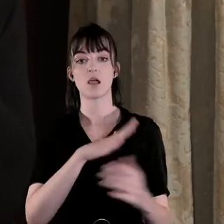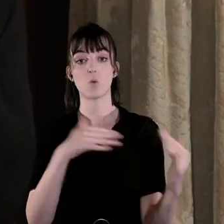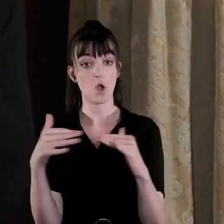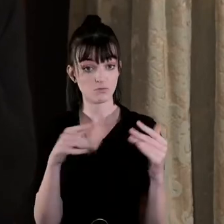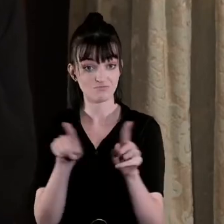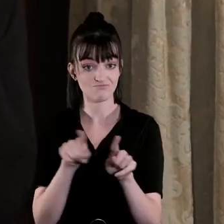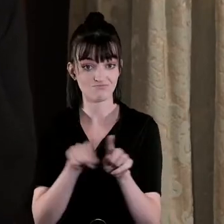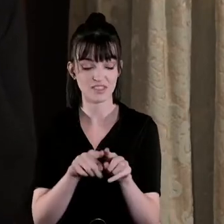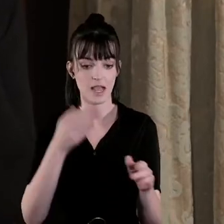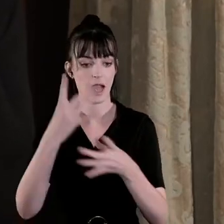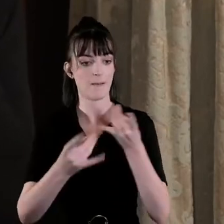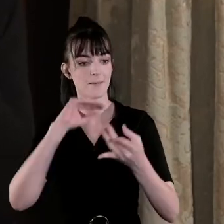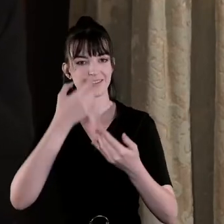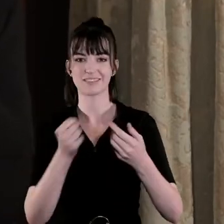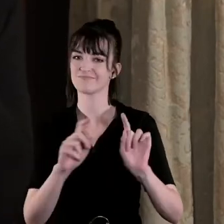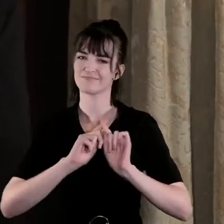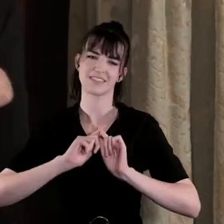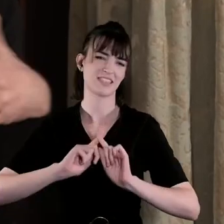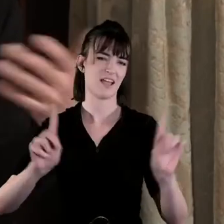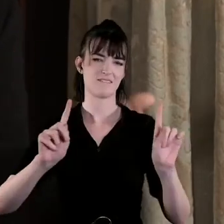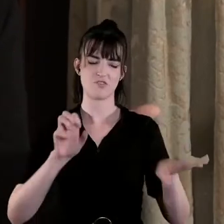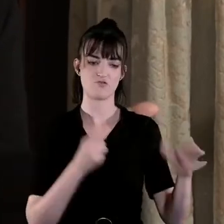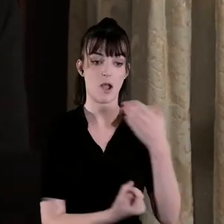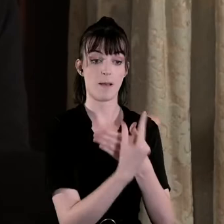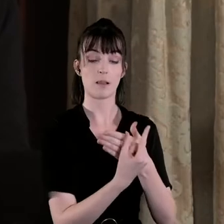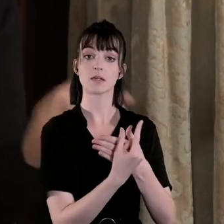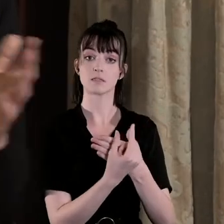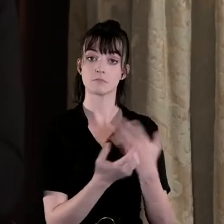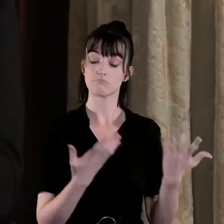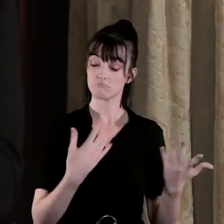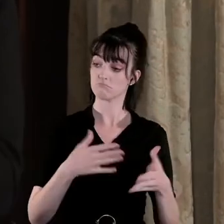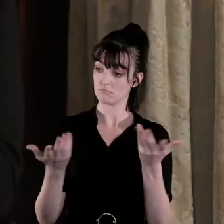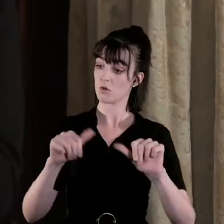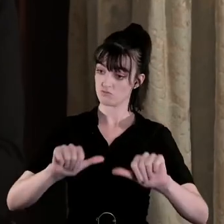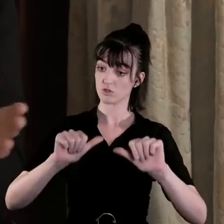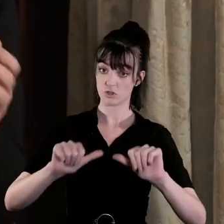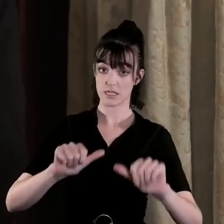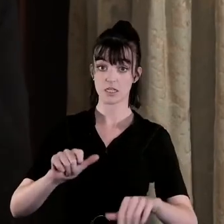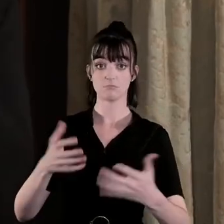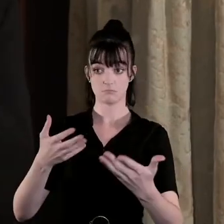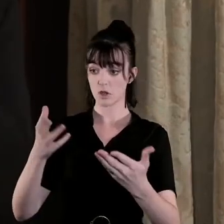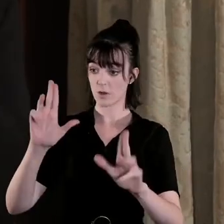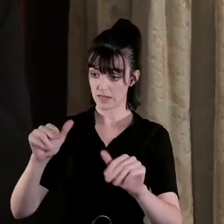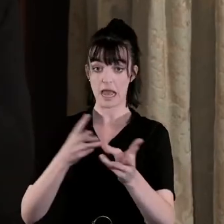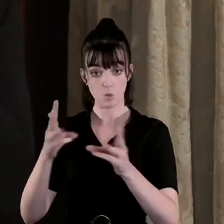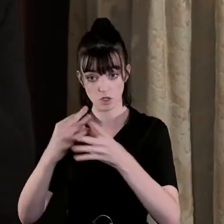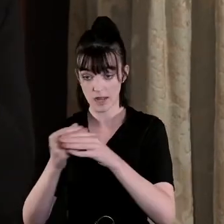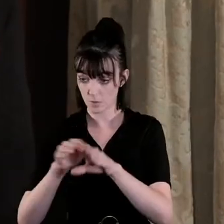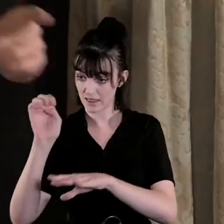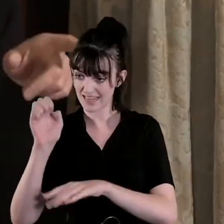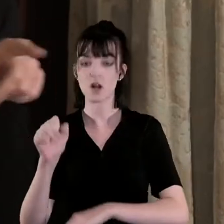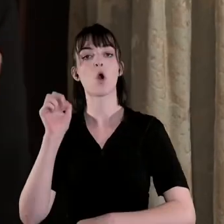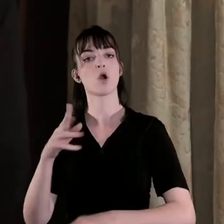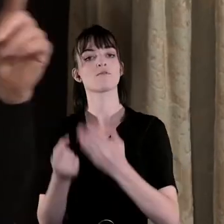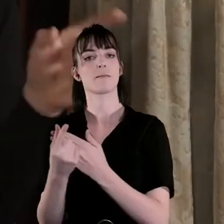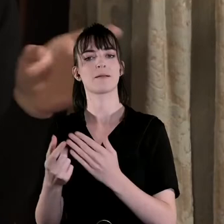outcome of irreconcilable differences between Republicans prepared to compromise on sovereignty and other Republicans unprepared to do so